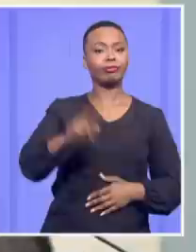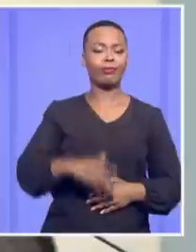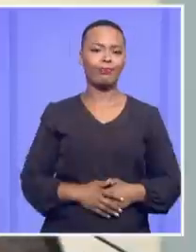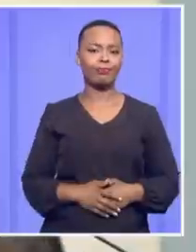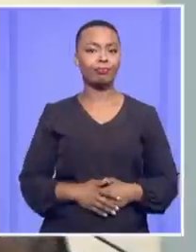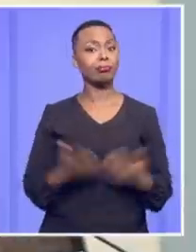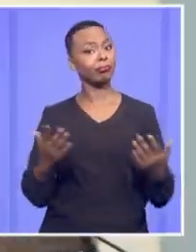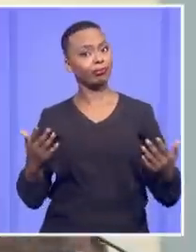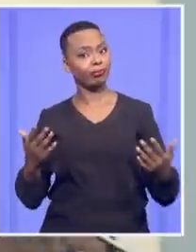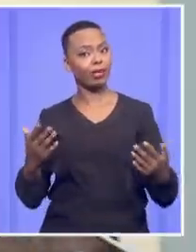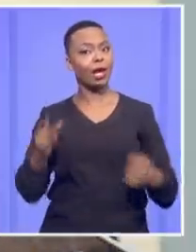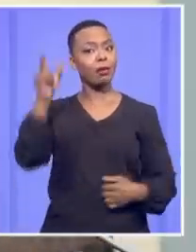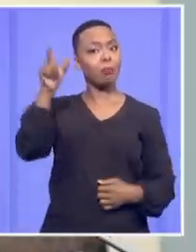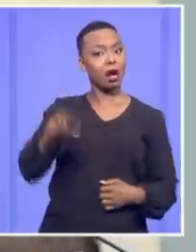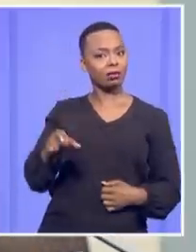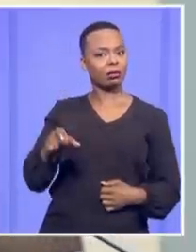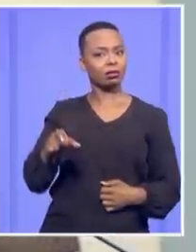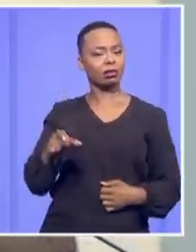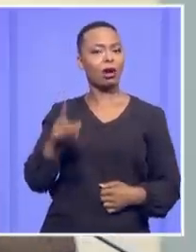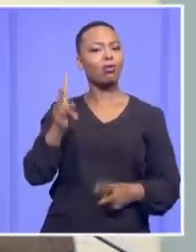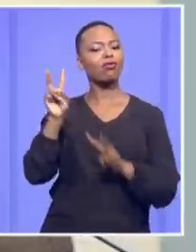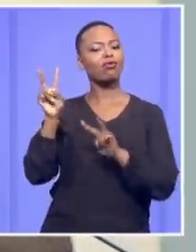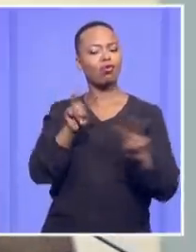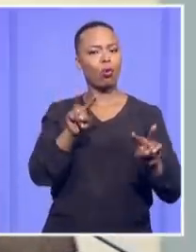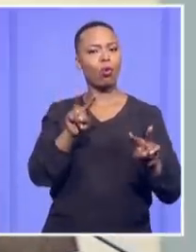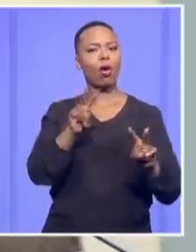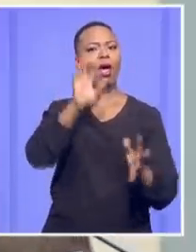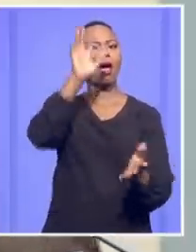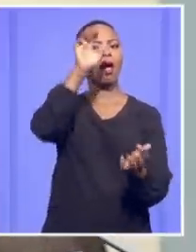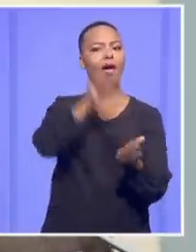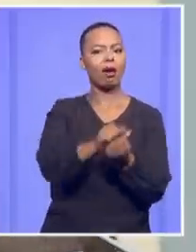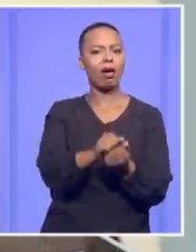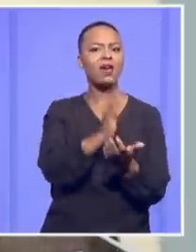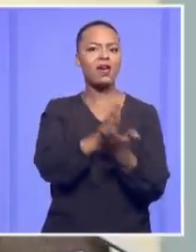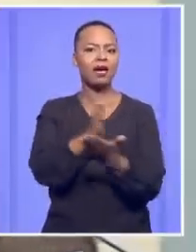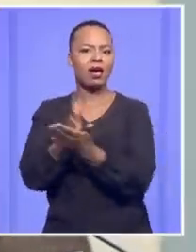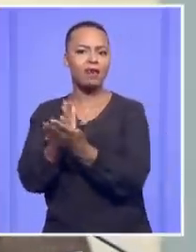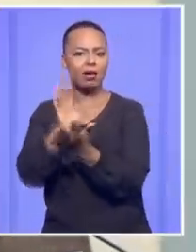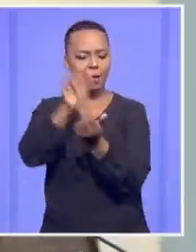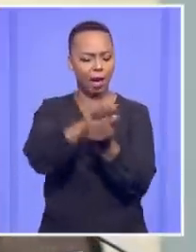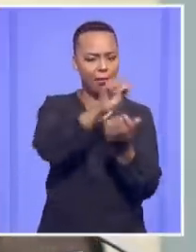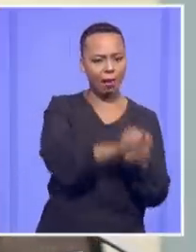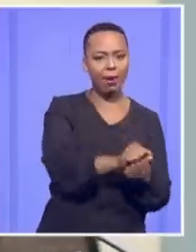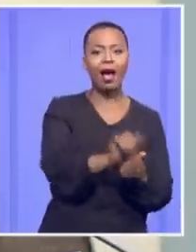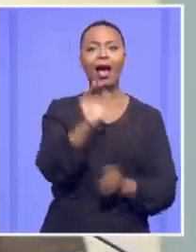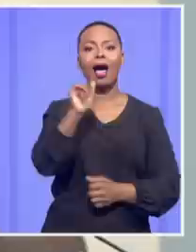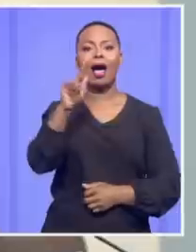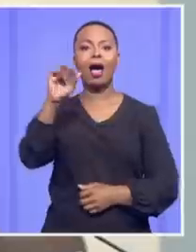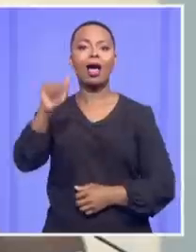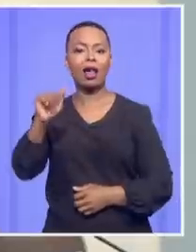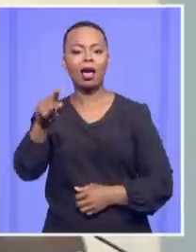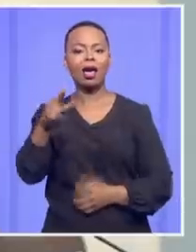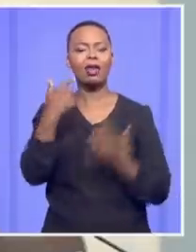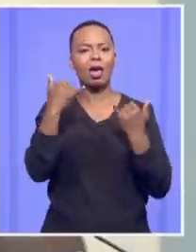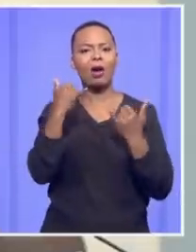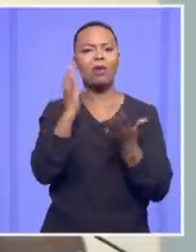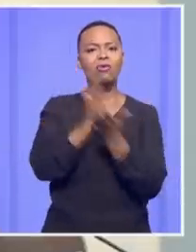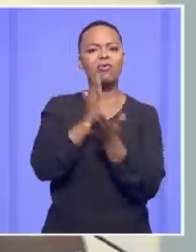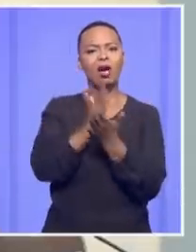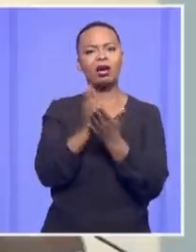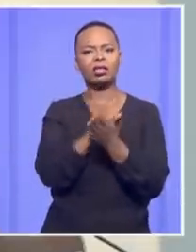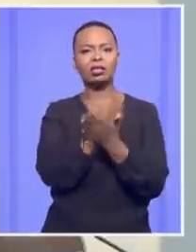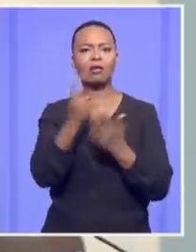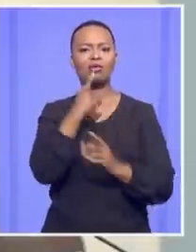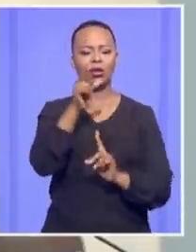And that person views all of the facts together. That person, Allah van Rooyen, is alive to the fact that there are constraints on the